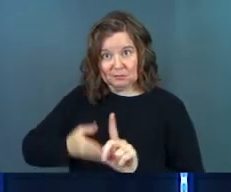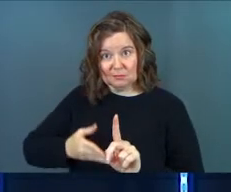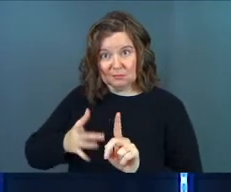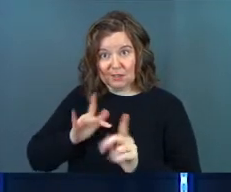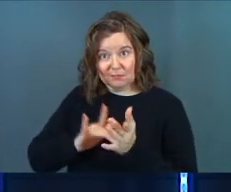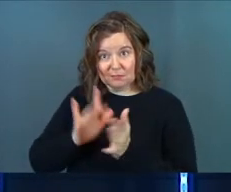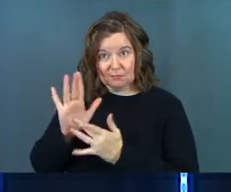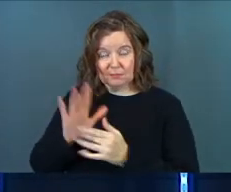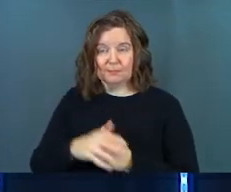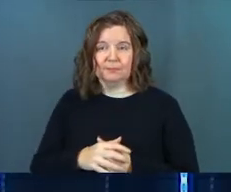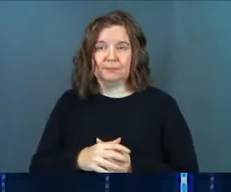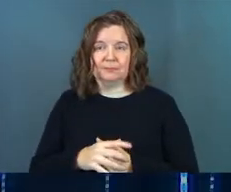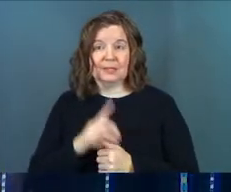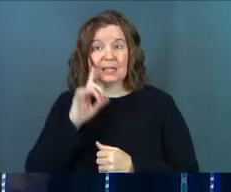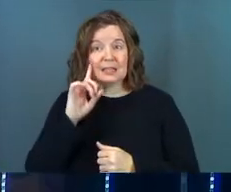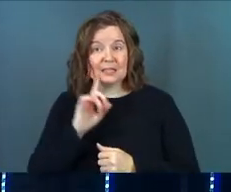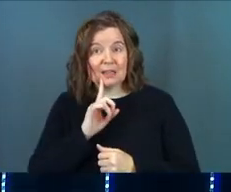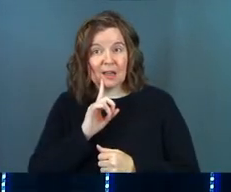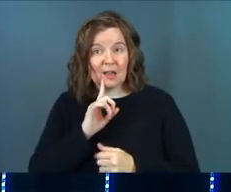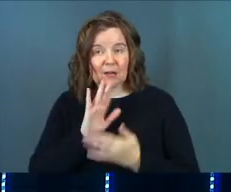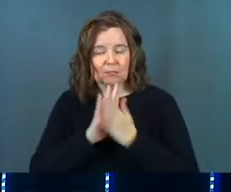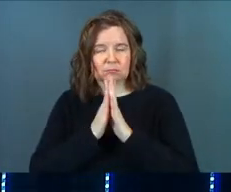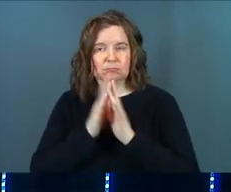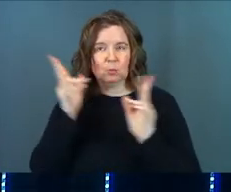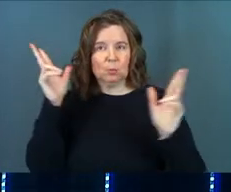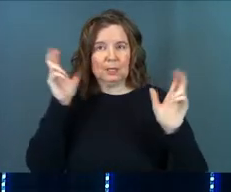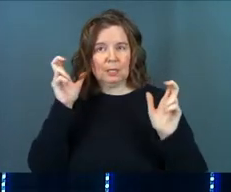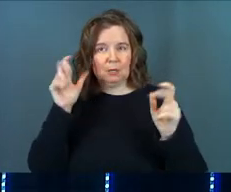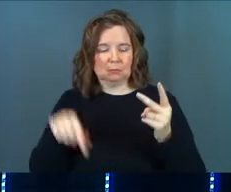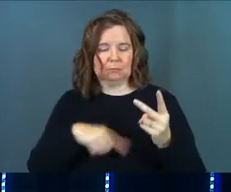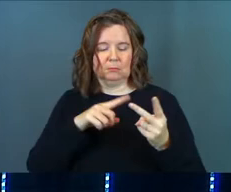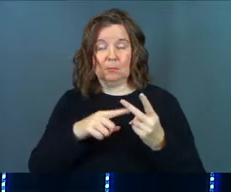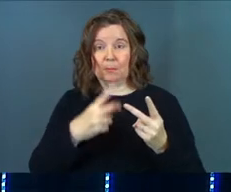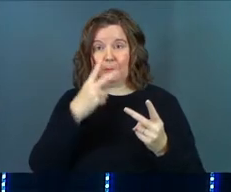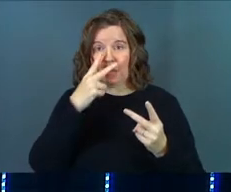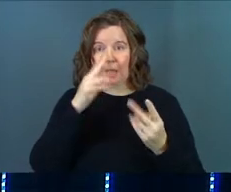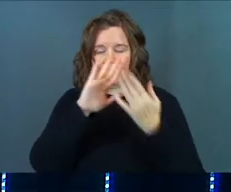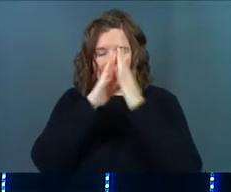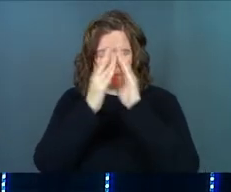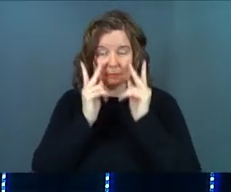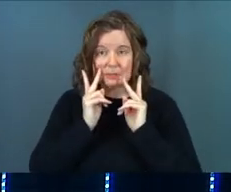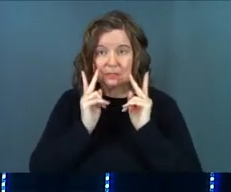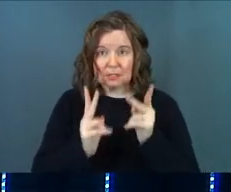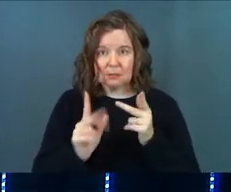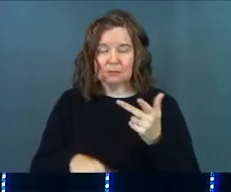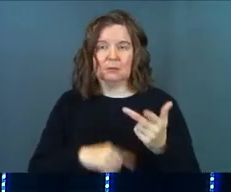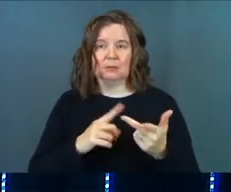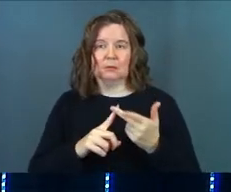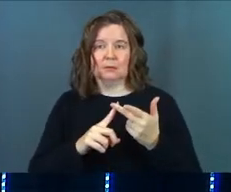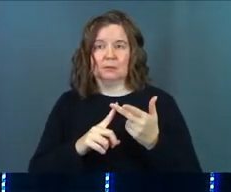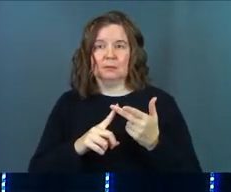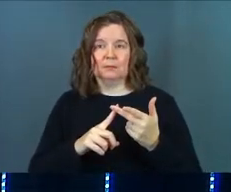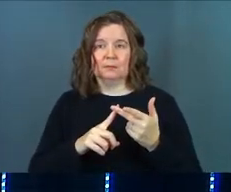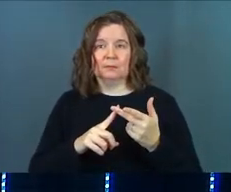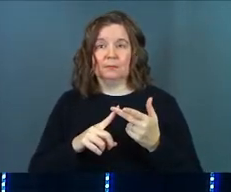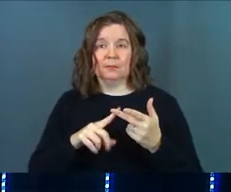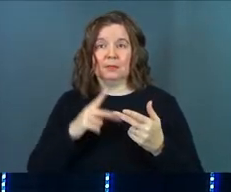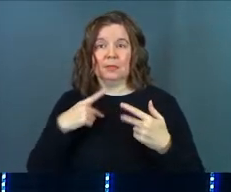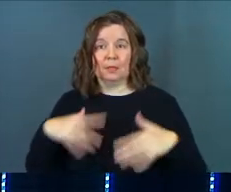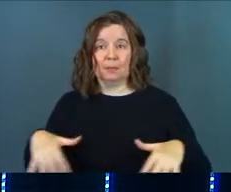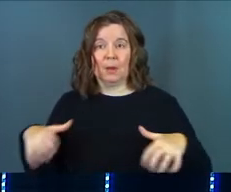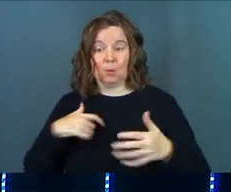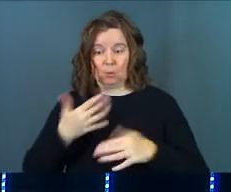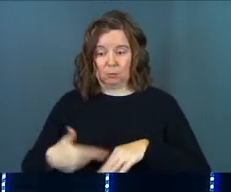The deaf will hear. The blind will see. The lame will walk. Amen? Here's today's miracle.